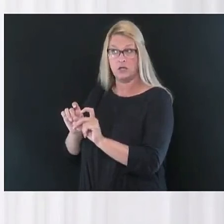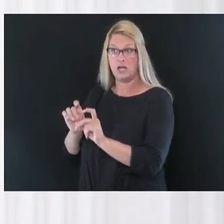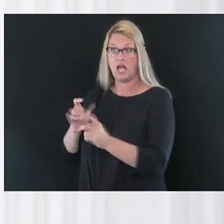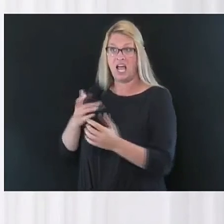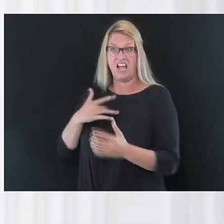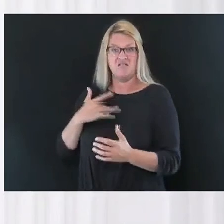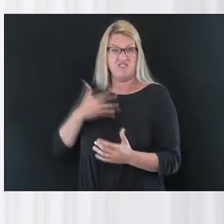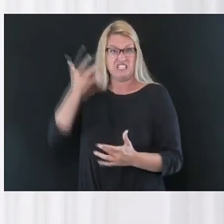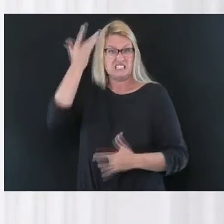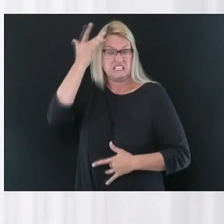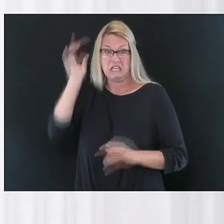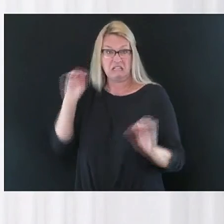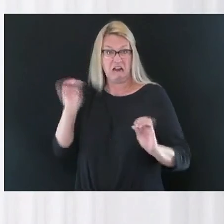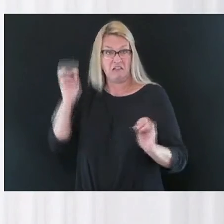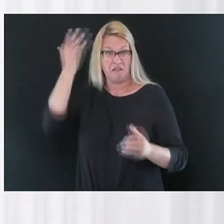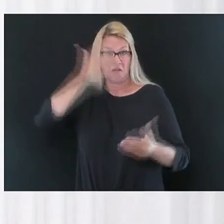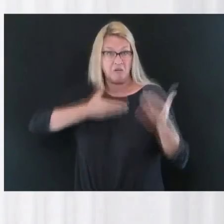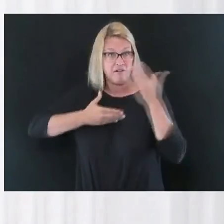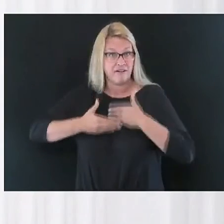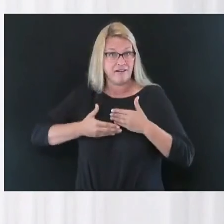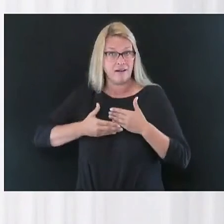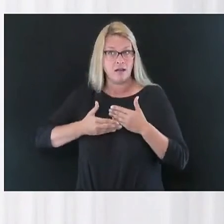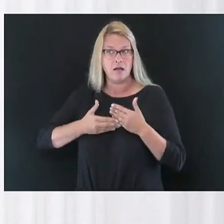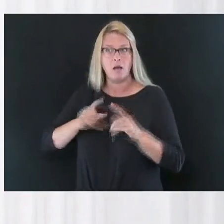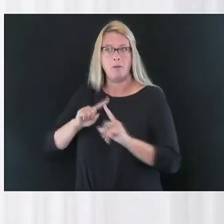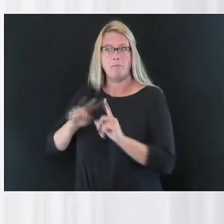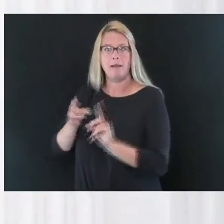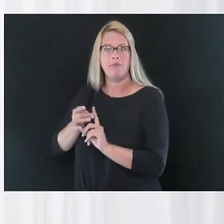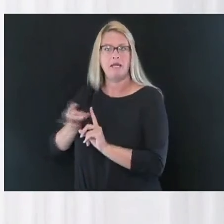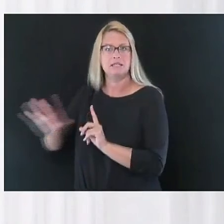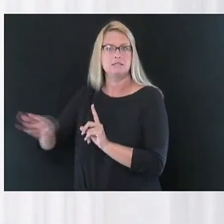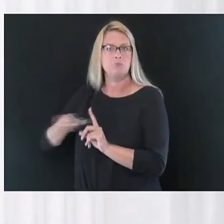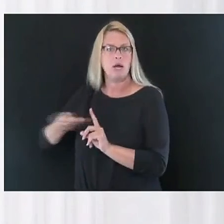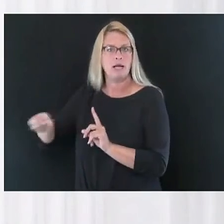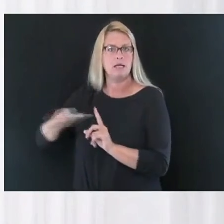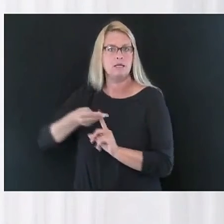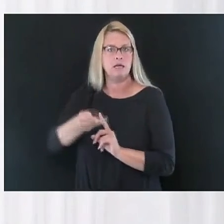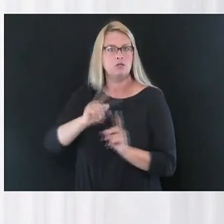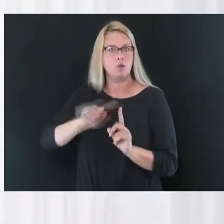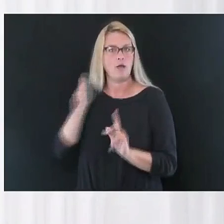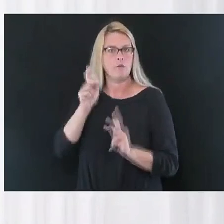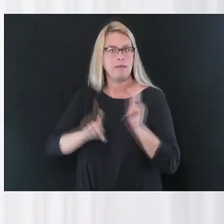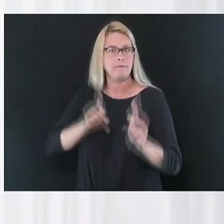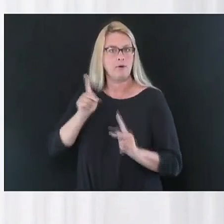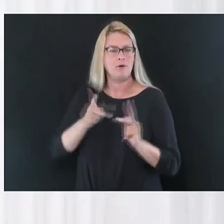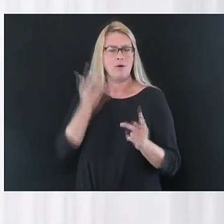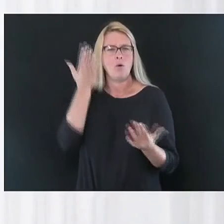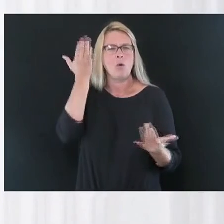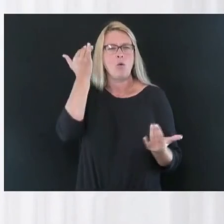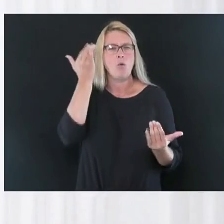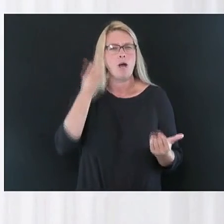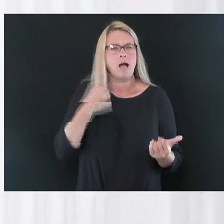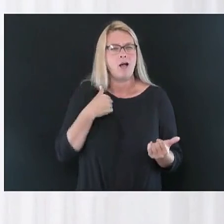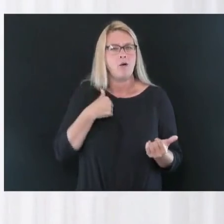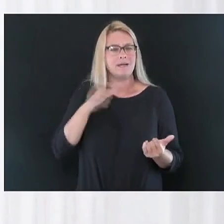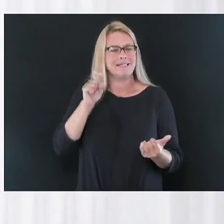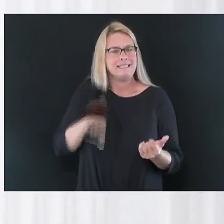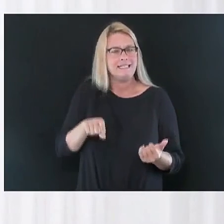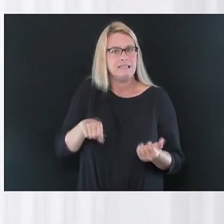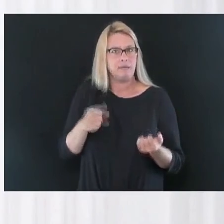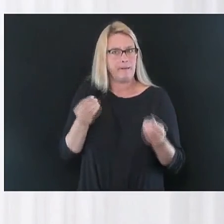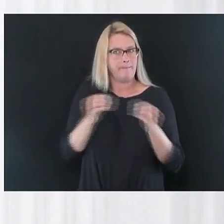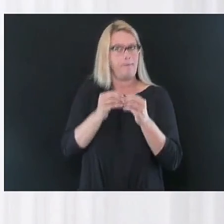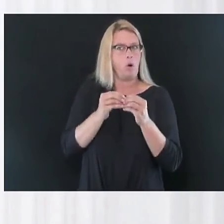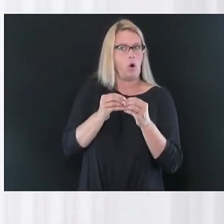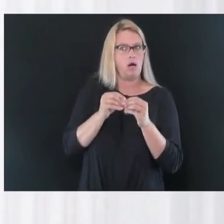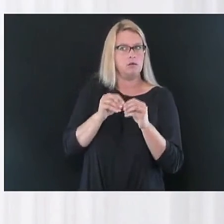or pre-symptomatic and be able to spread to others. So that's the reason why we have to be extra thoughtful right now, as